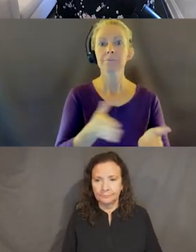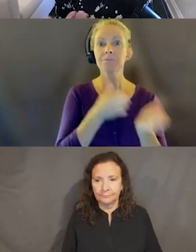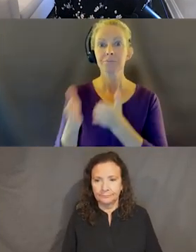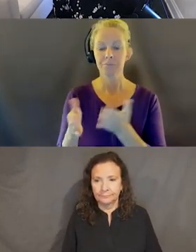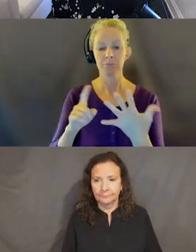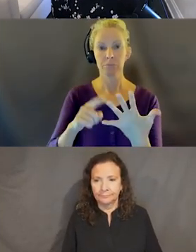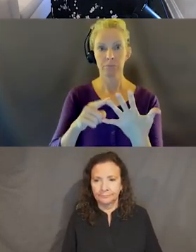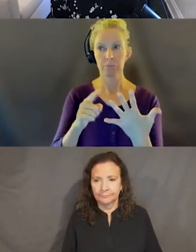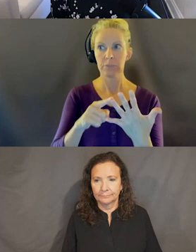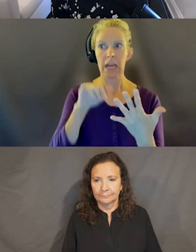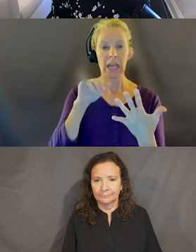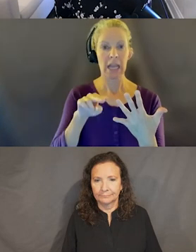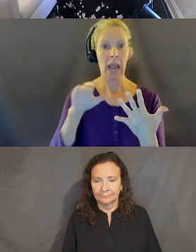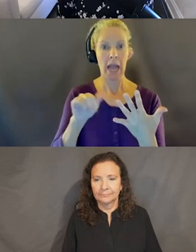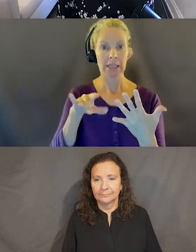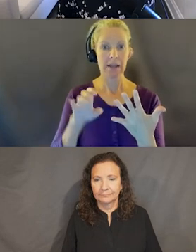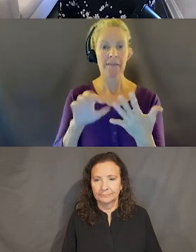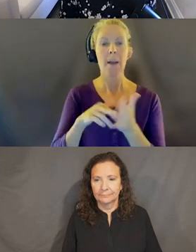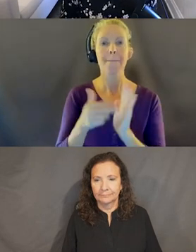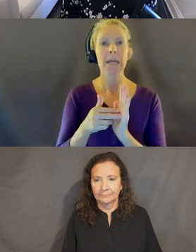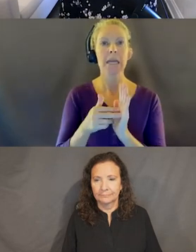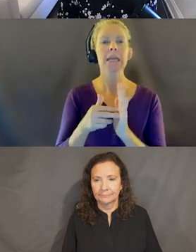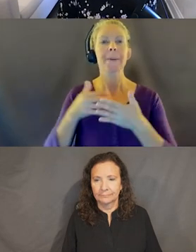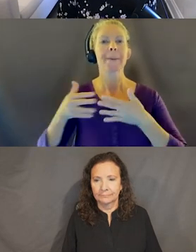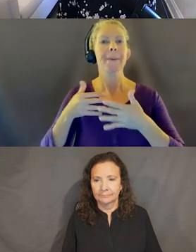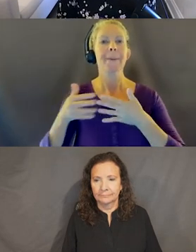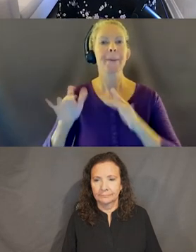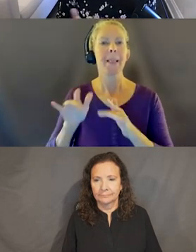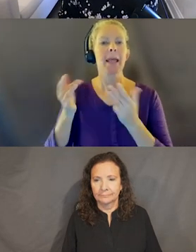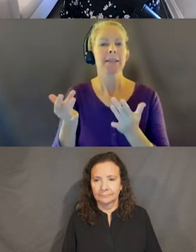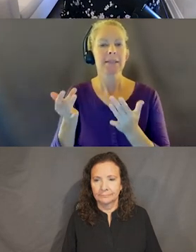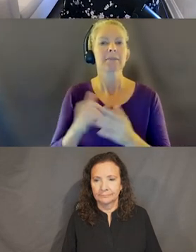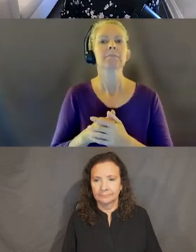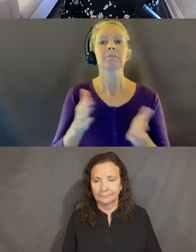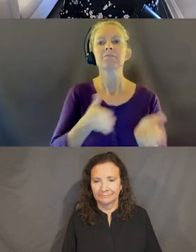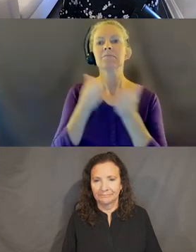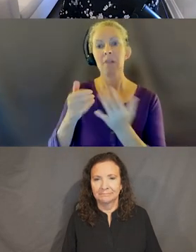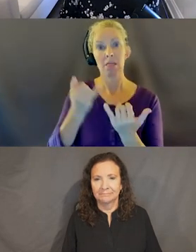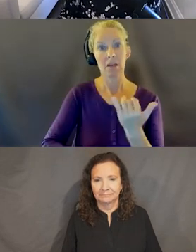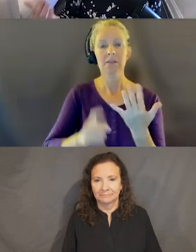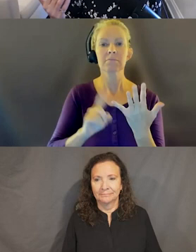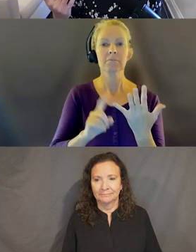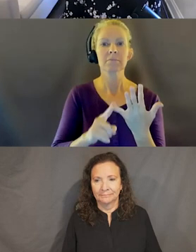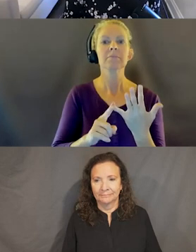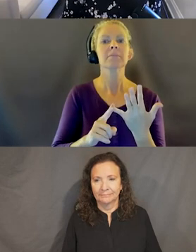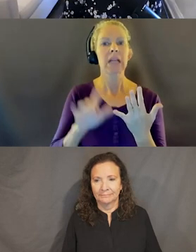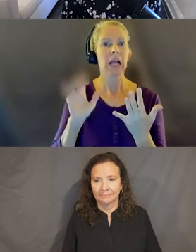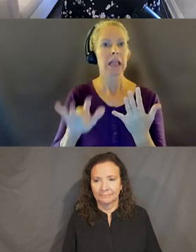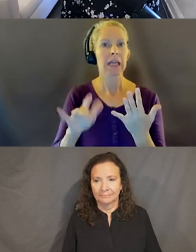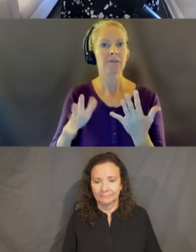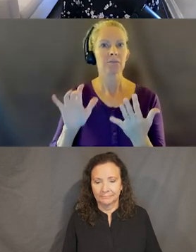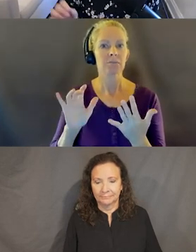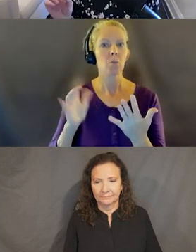inactive. You know, the colors are all muted. And I also have clicked or pressed. It's taking the default medium blue button white text that says button.